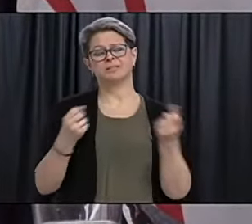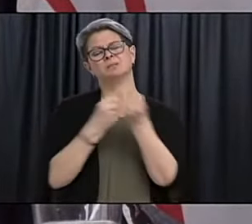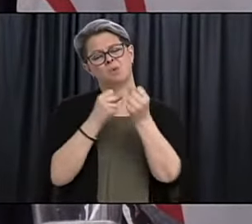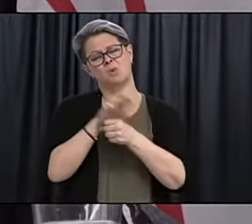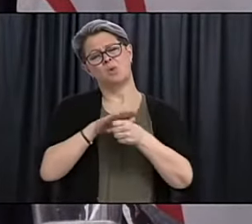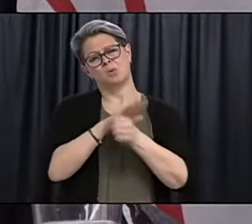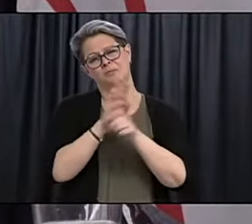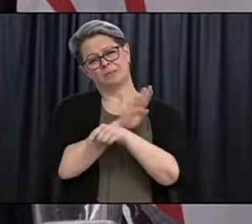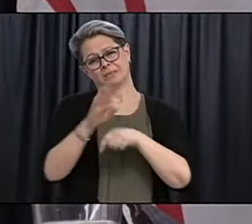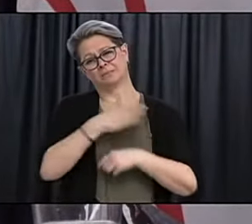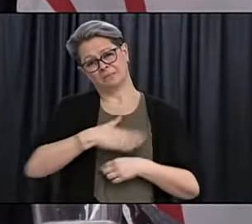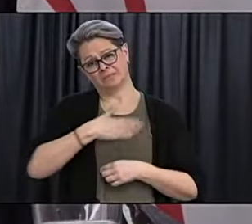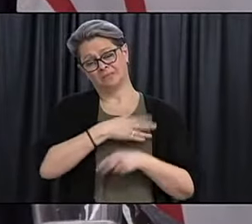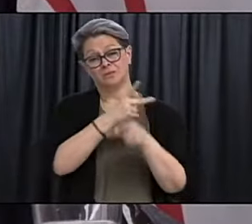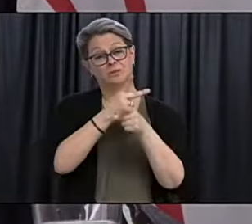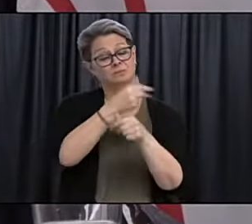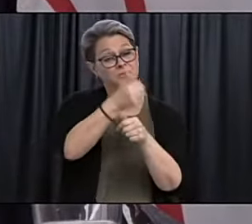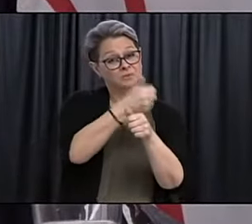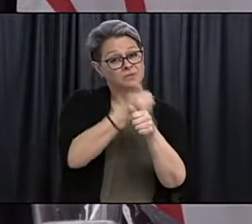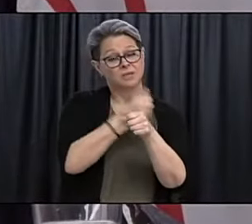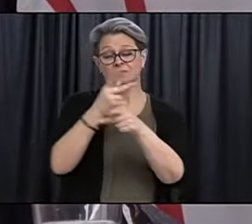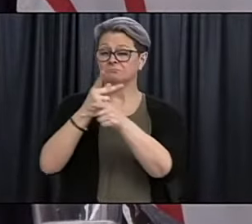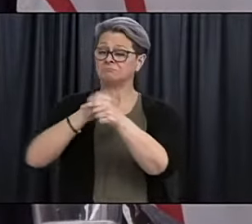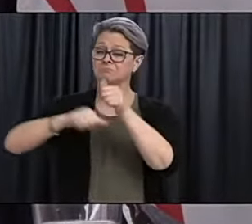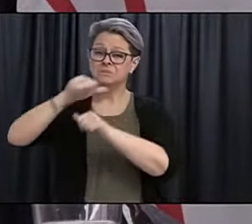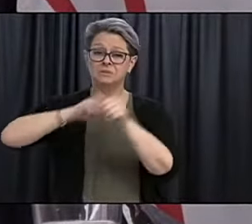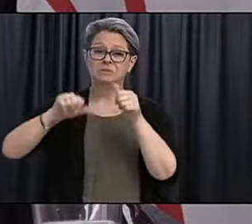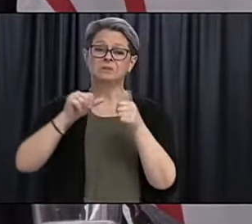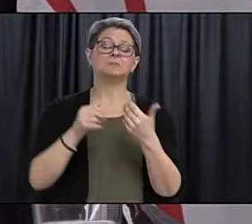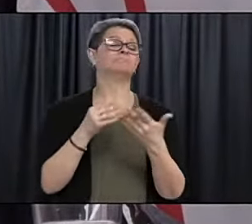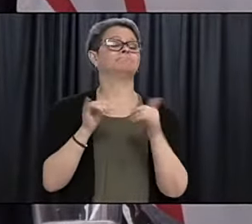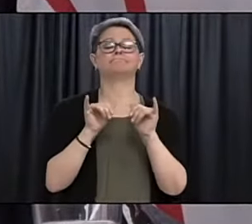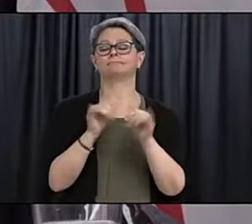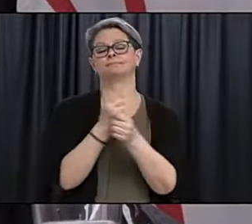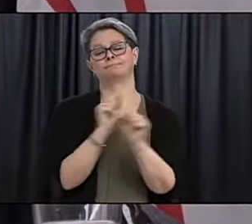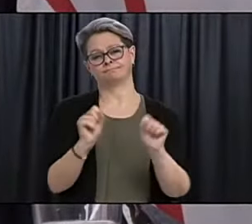when you can, uh, look after yourselves and each other and stay safe.